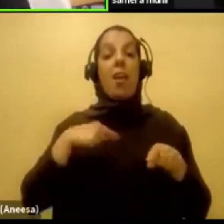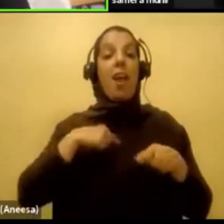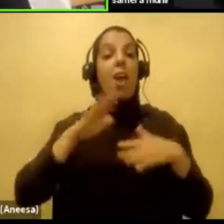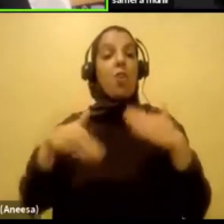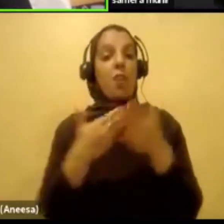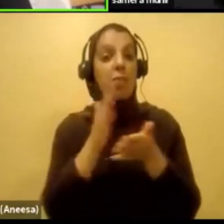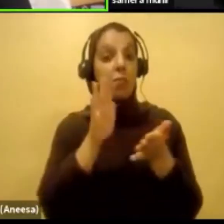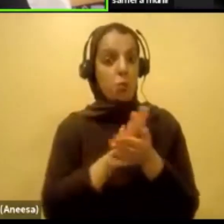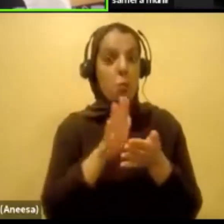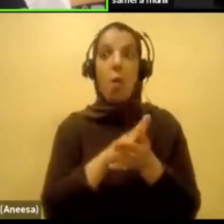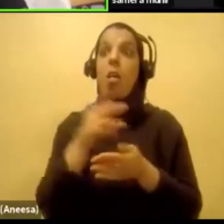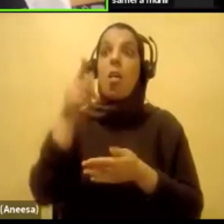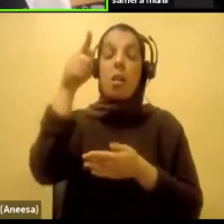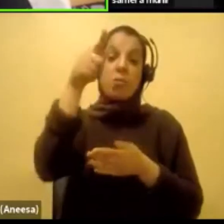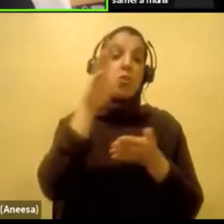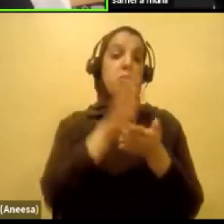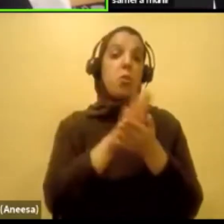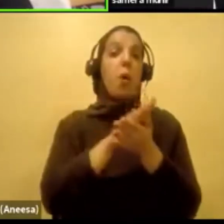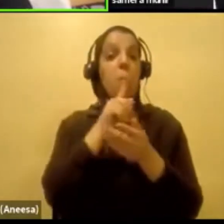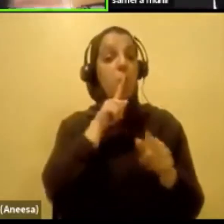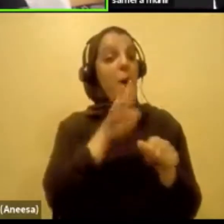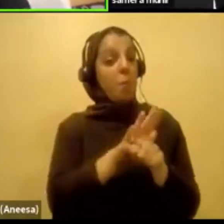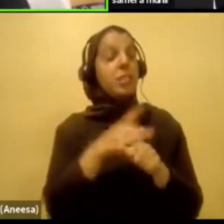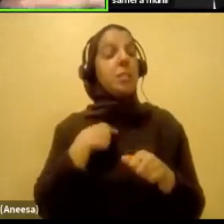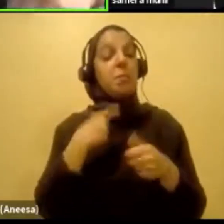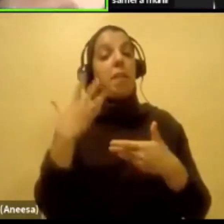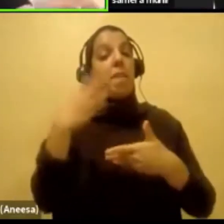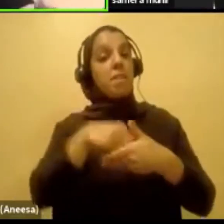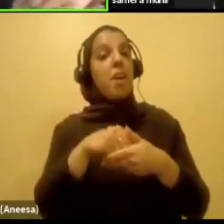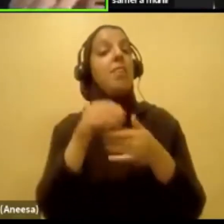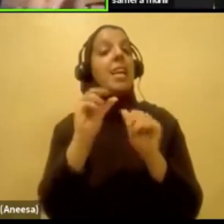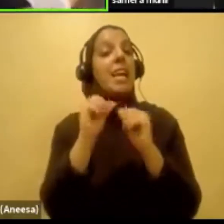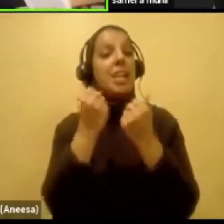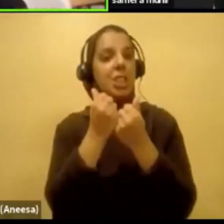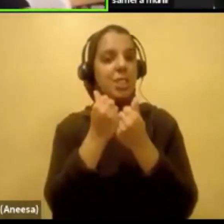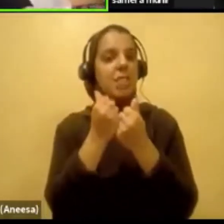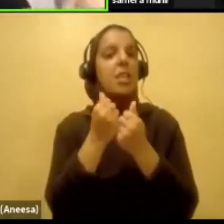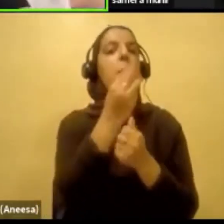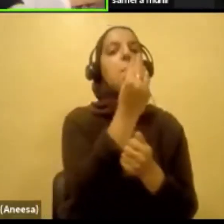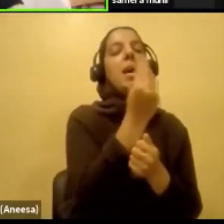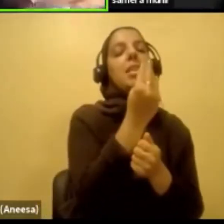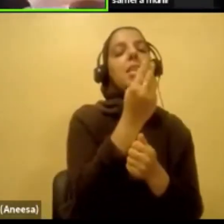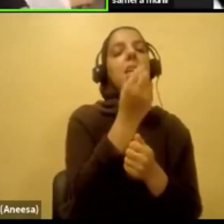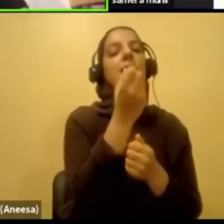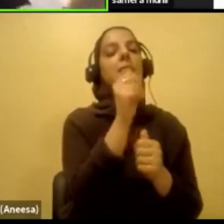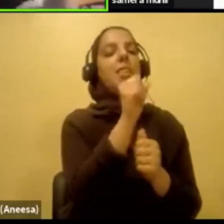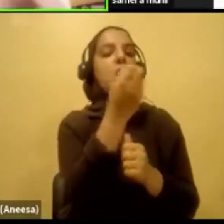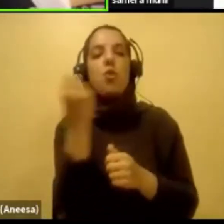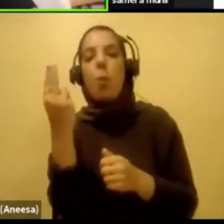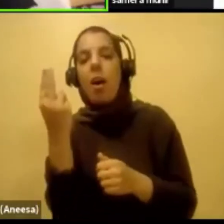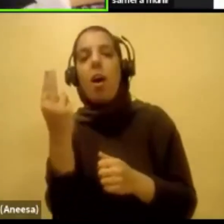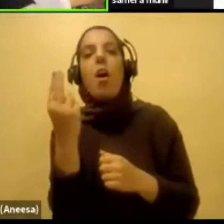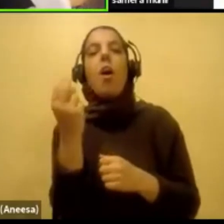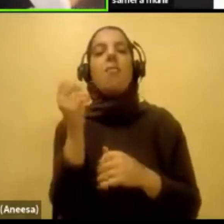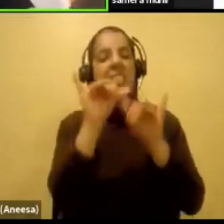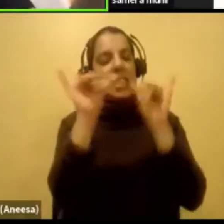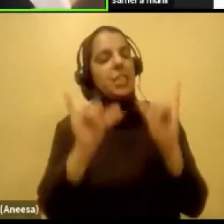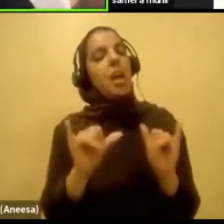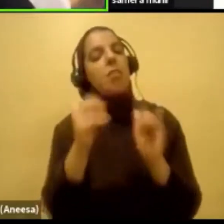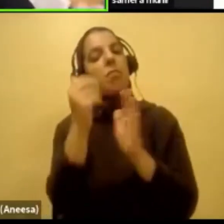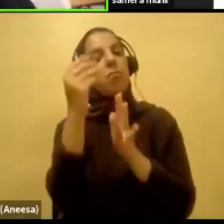promised an agency. I was promised these hours on Monday, they'll come from 10 to 12, like whatever, right? We had a whole system.